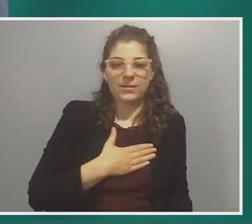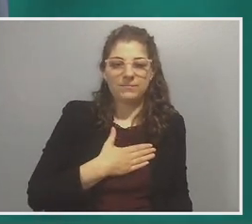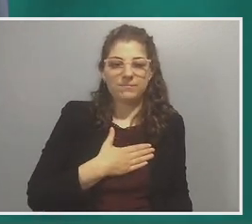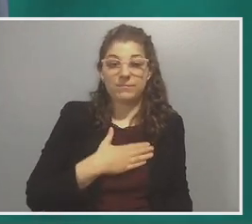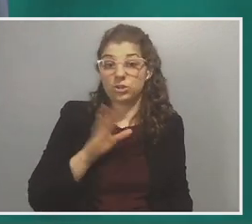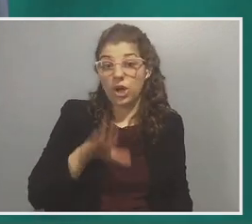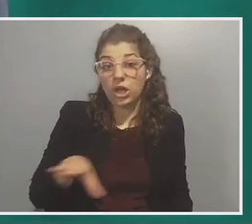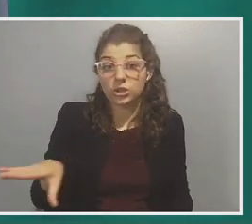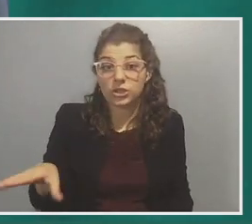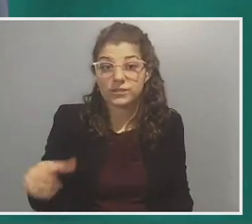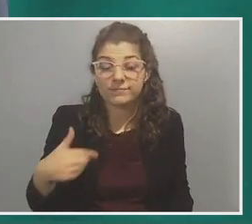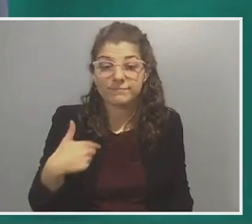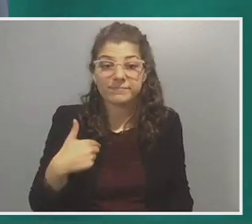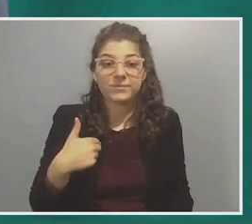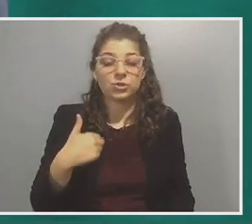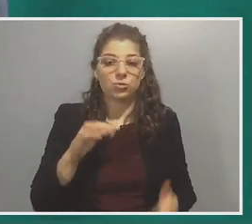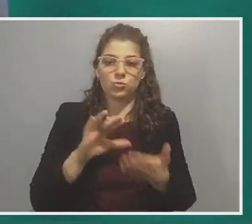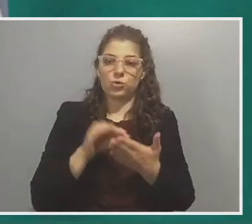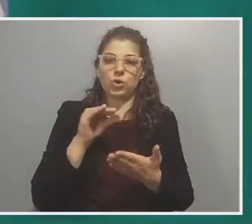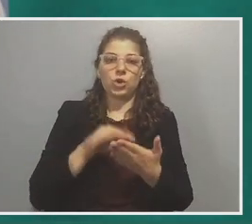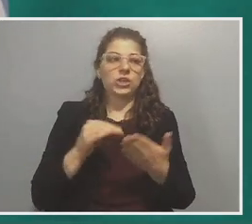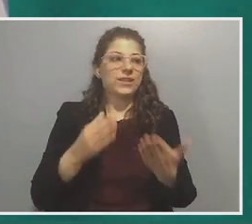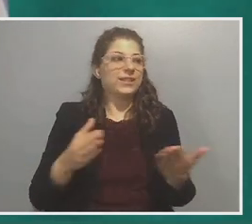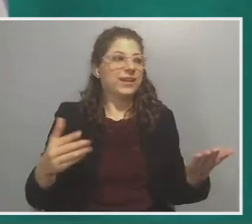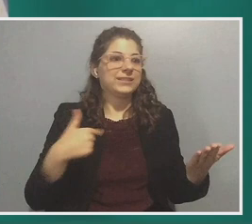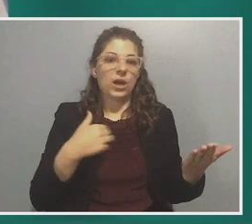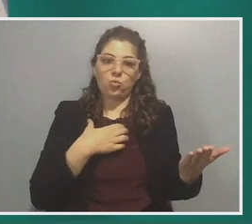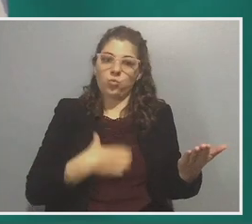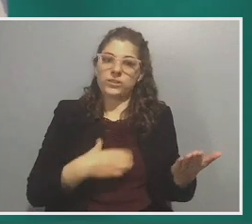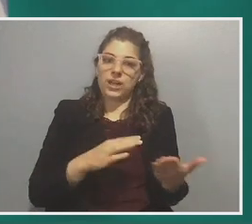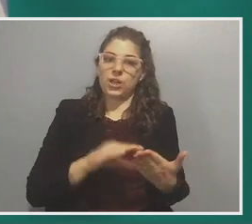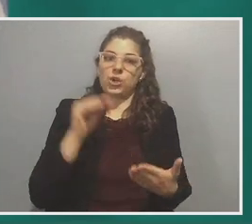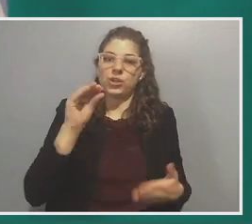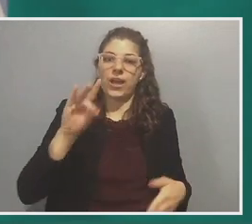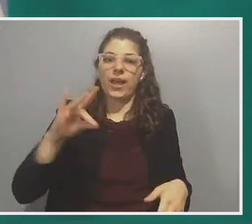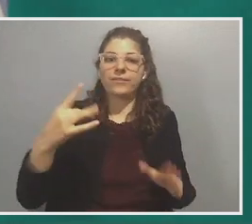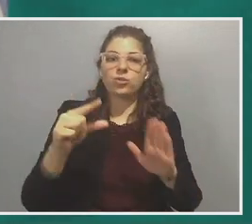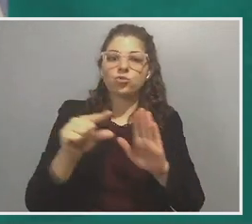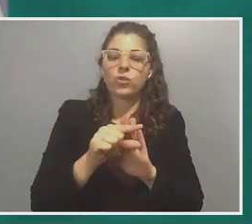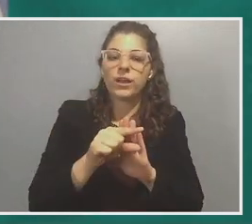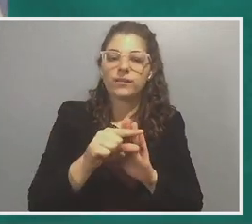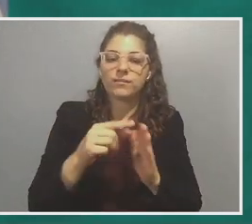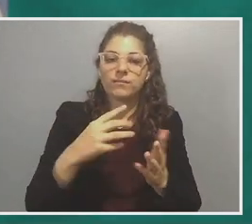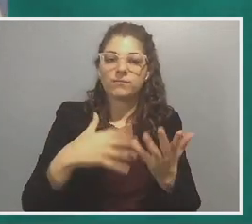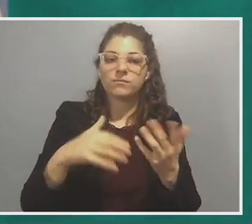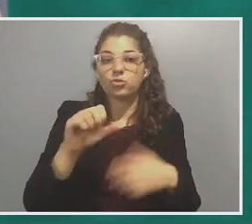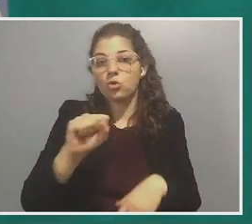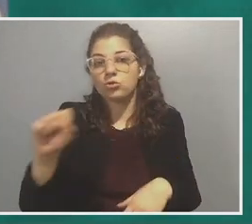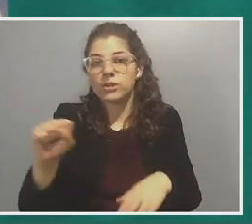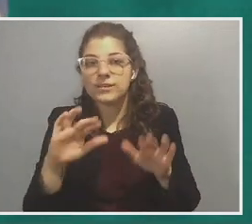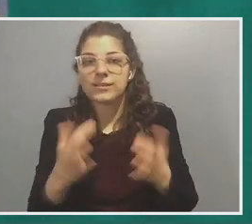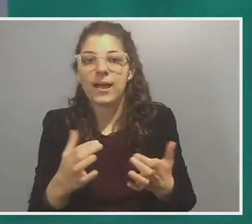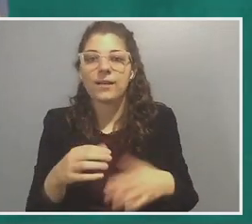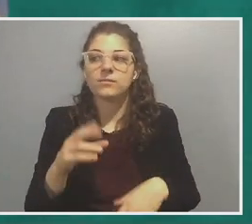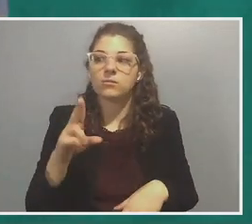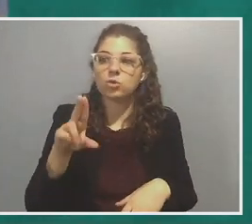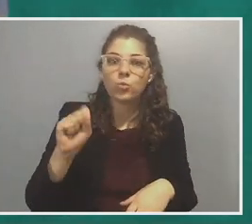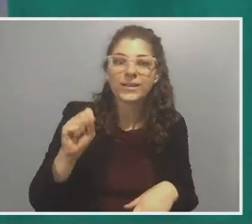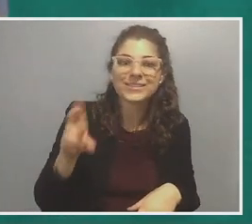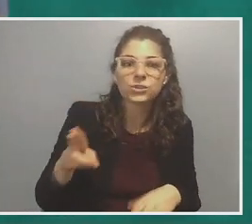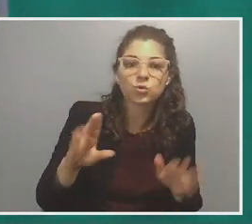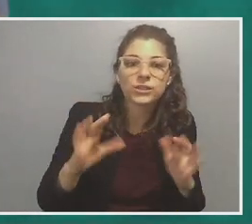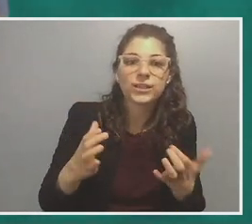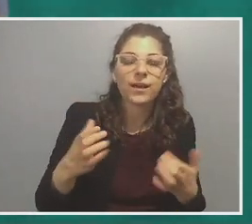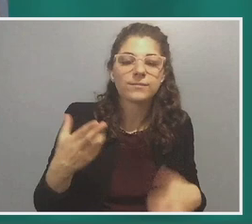you know, to, to learn the sort of things that I wish I had learned in my eighth grade social studies class in my U S history class in high school, the things that